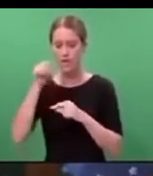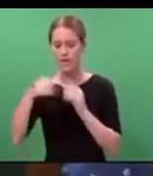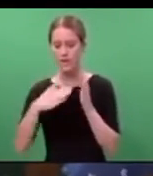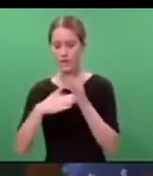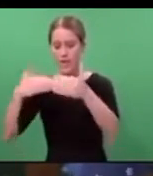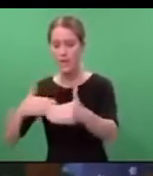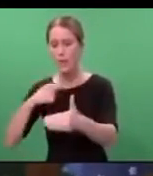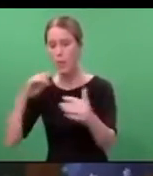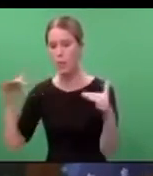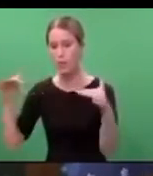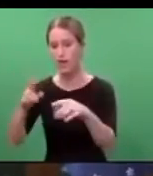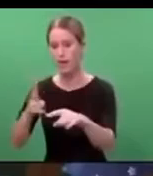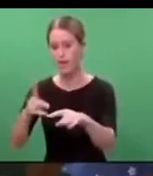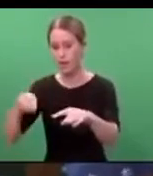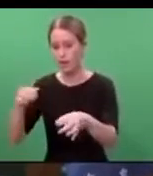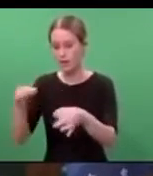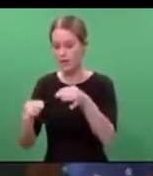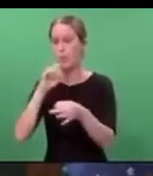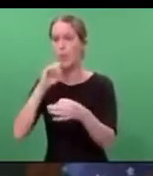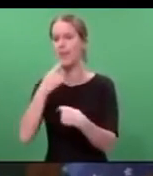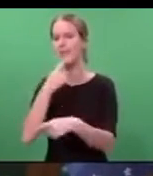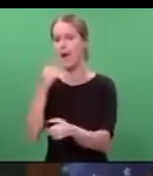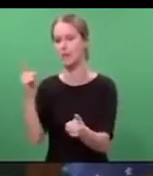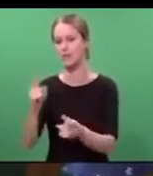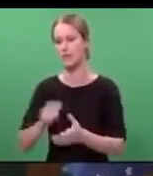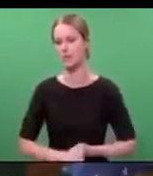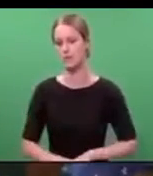Monday, these decisions will be announced.